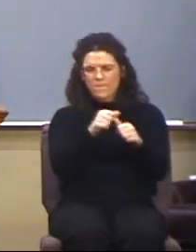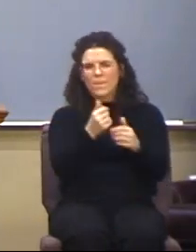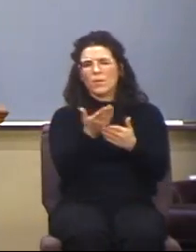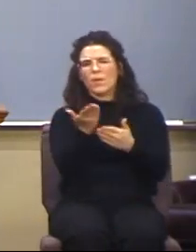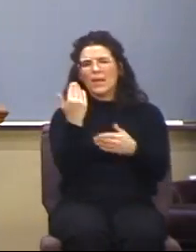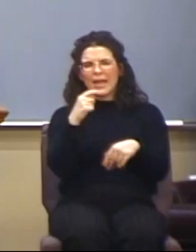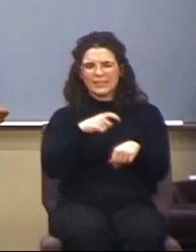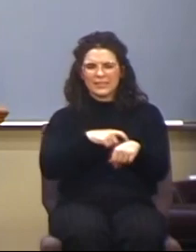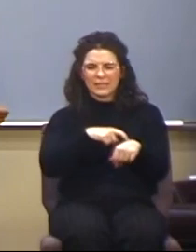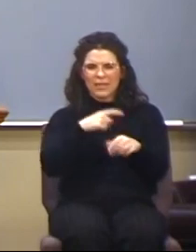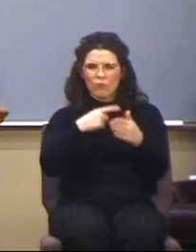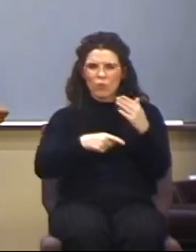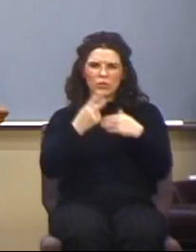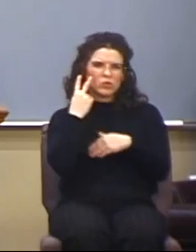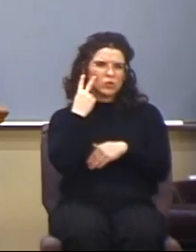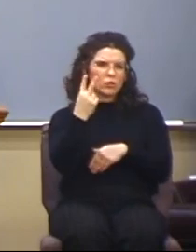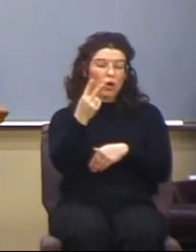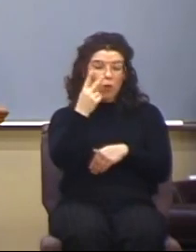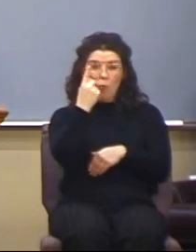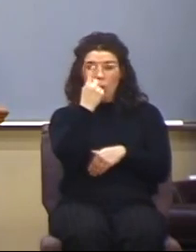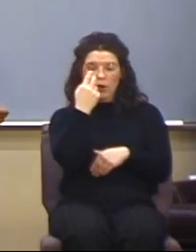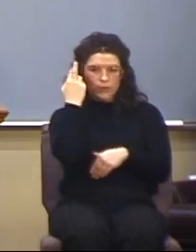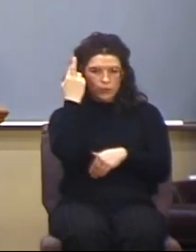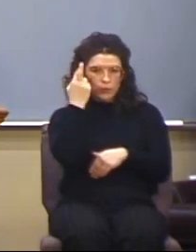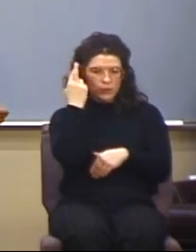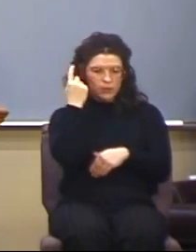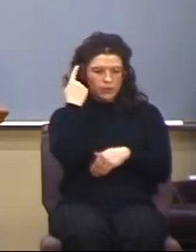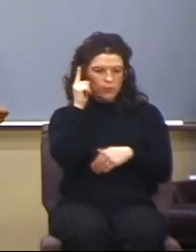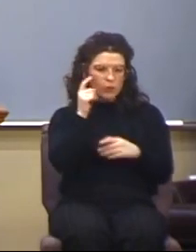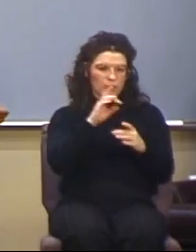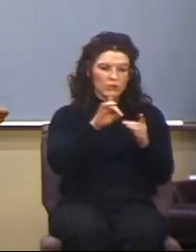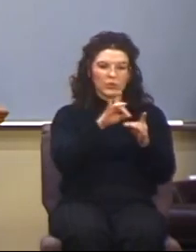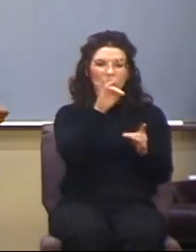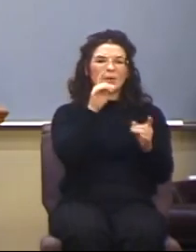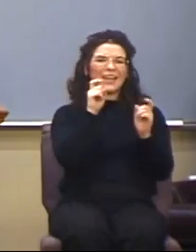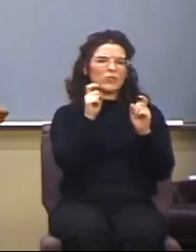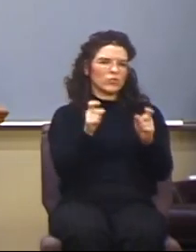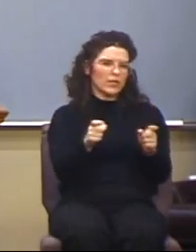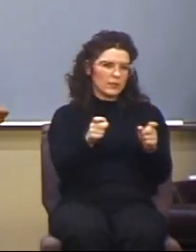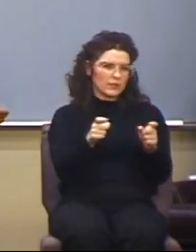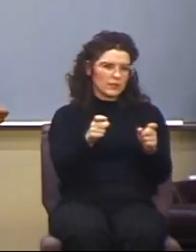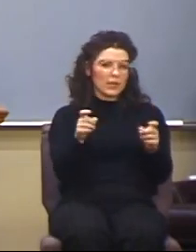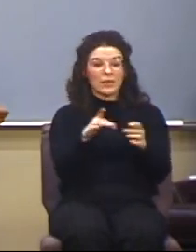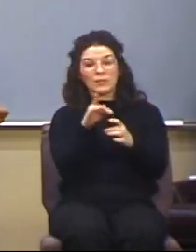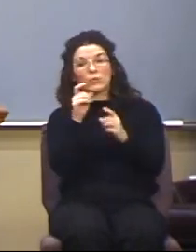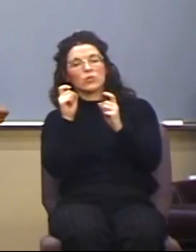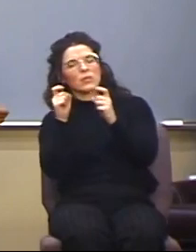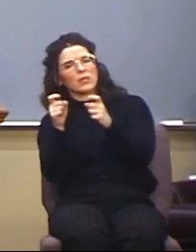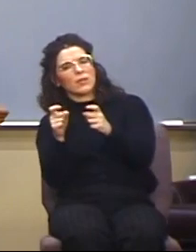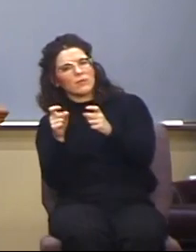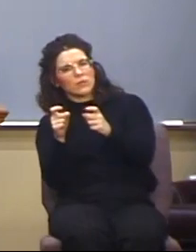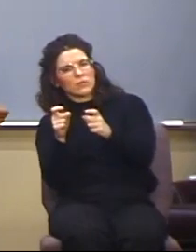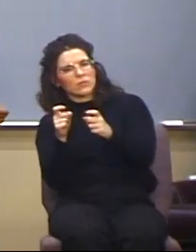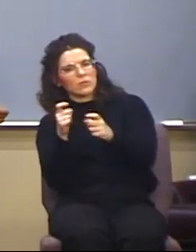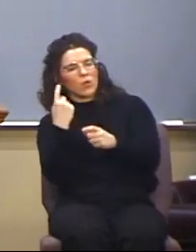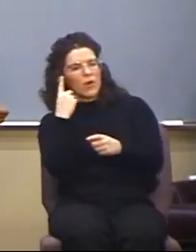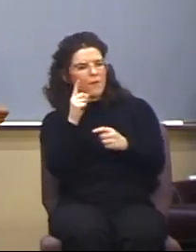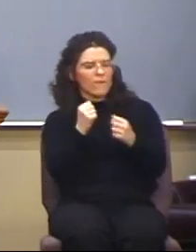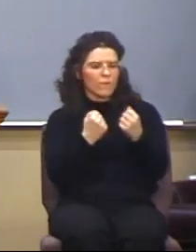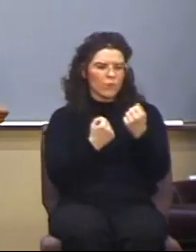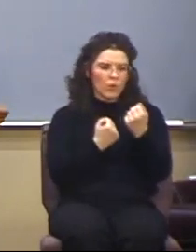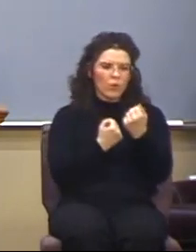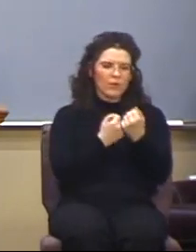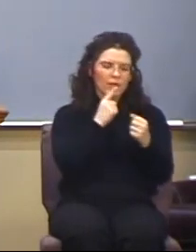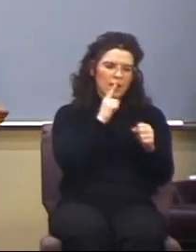of the reasons for the gifts, the supernatural gifts, the spiritual gifts, are for the confirmation